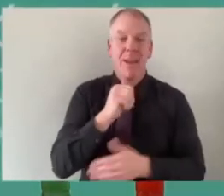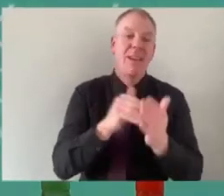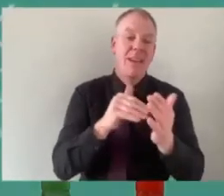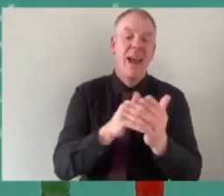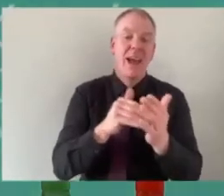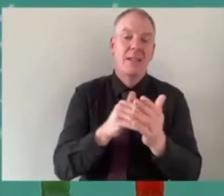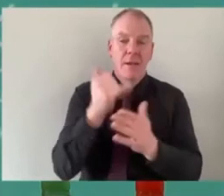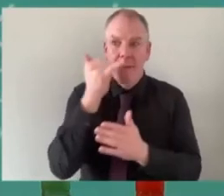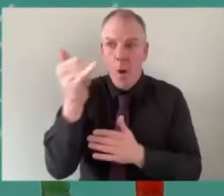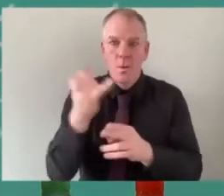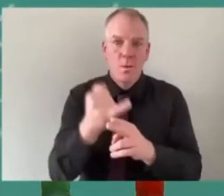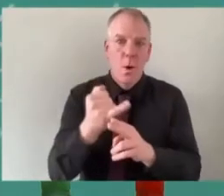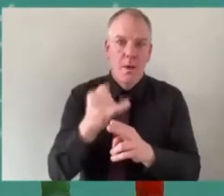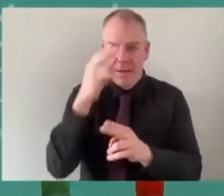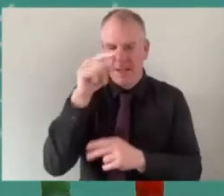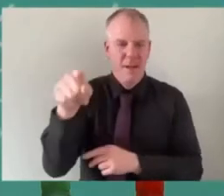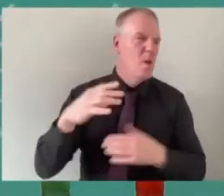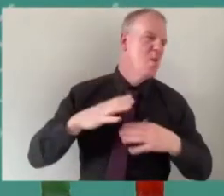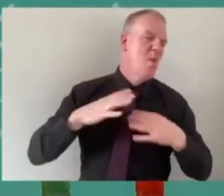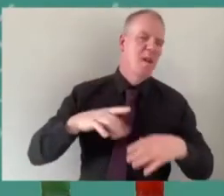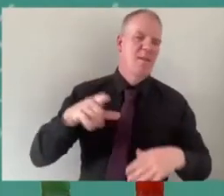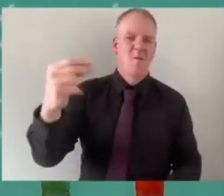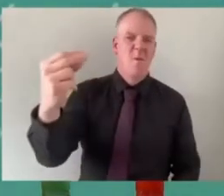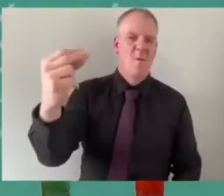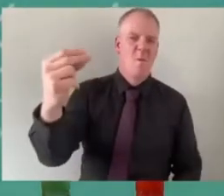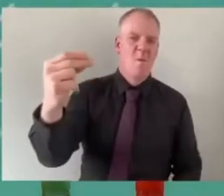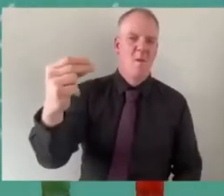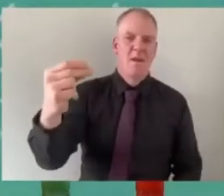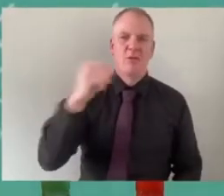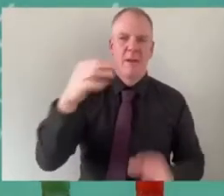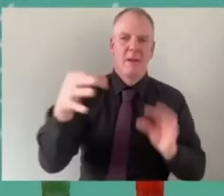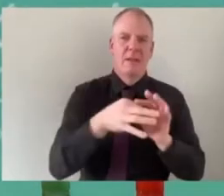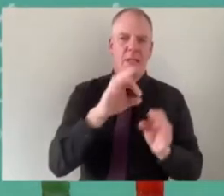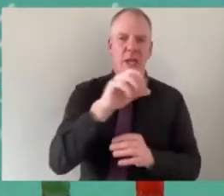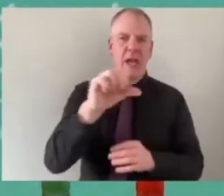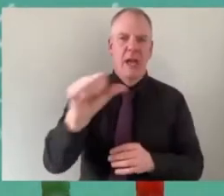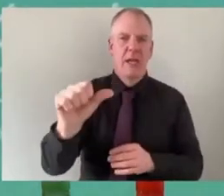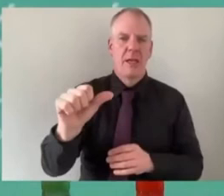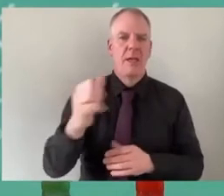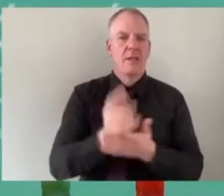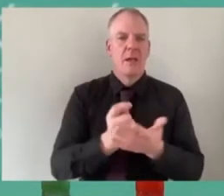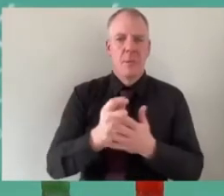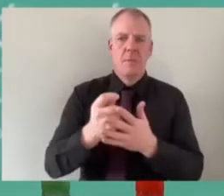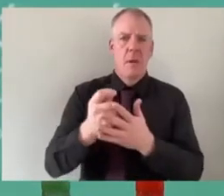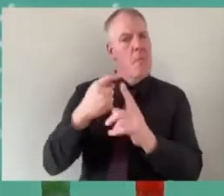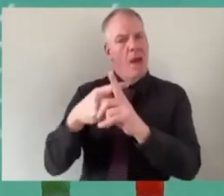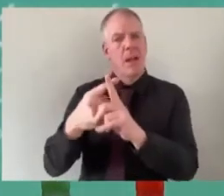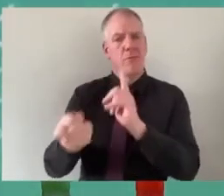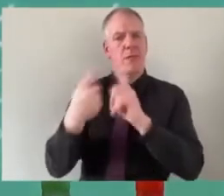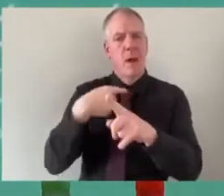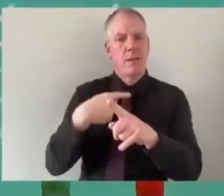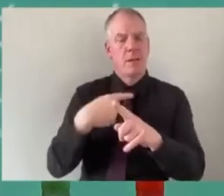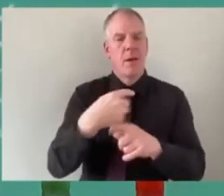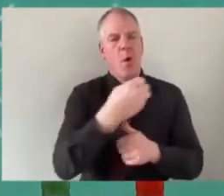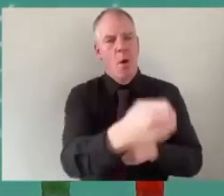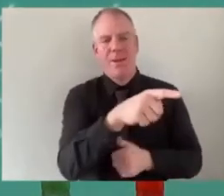phone call to a school for example who wouldn't you know being traditionally associated with the ga and you might get a very um positive response others may take